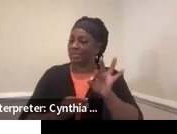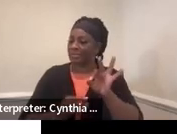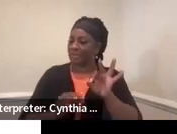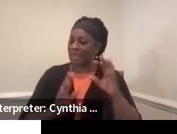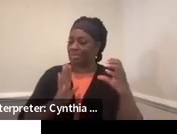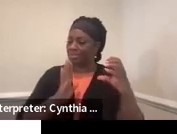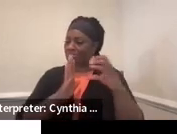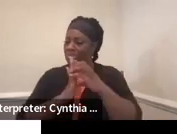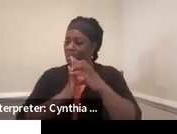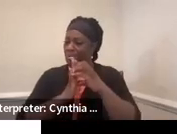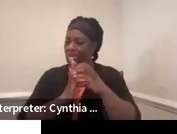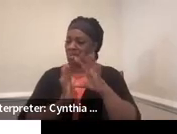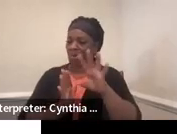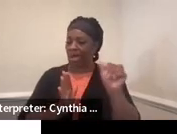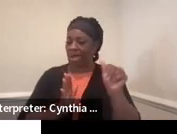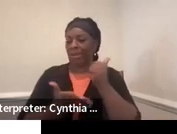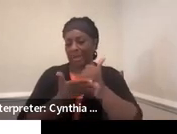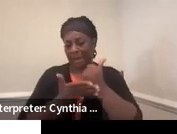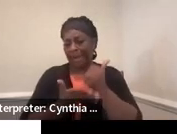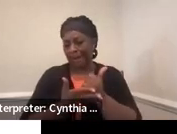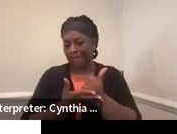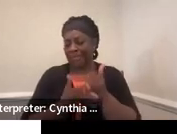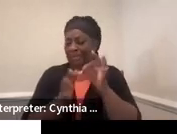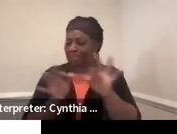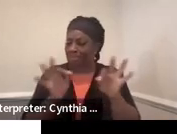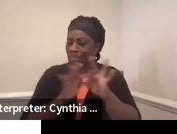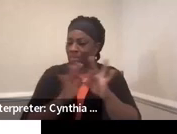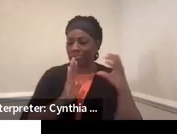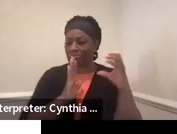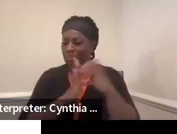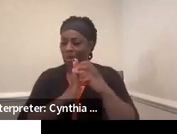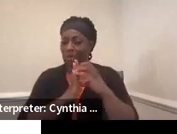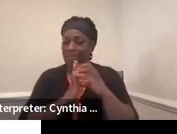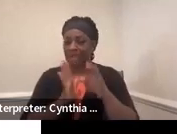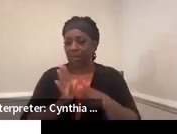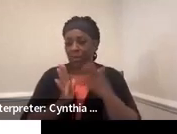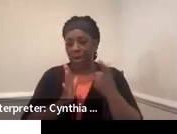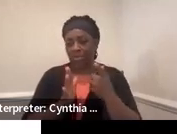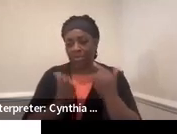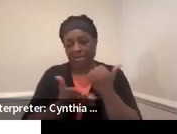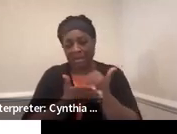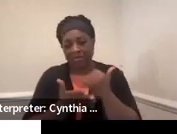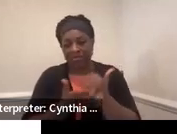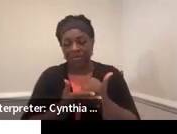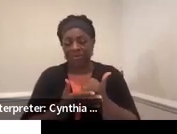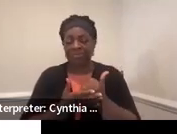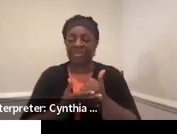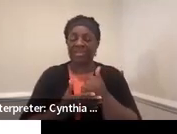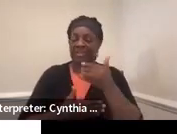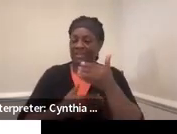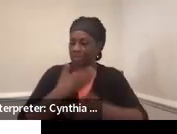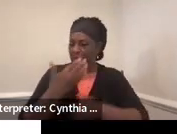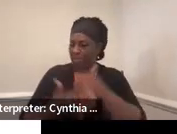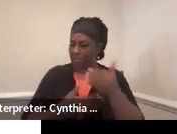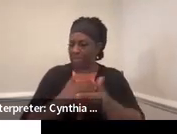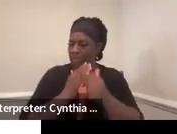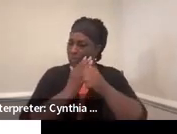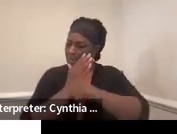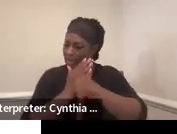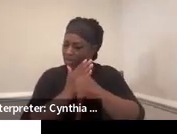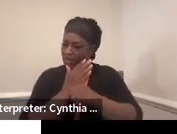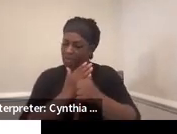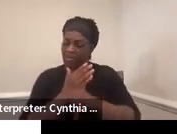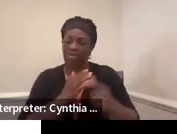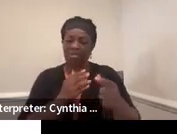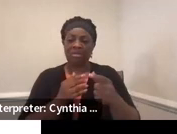4A can really help with that. So this is from the procedural manual and it talks about, you